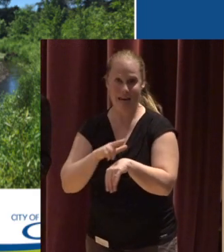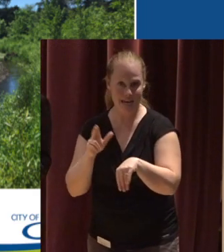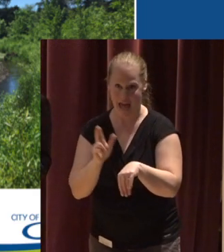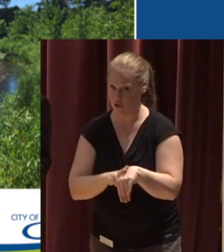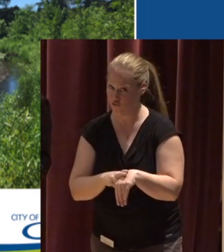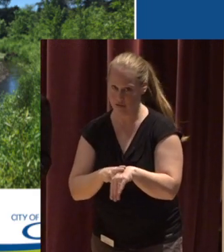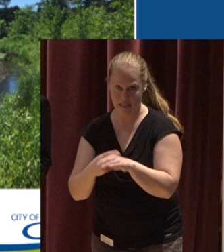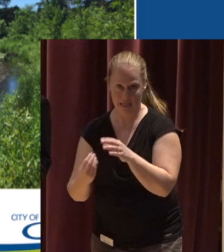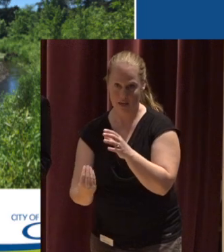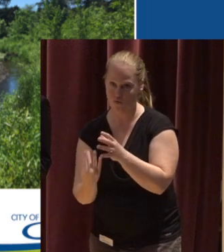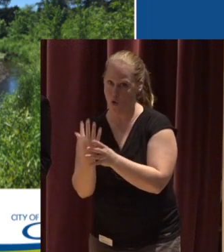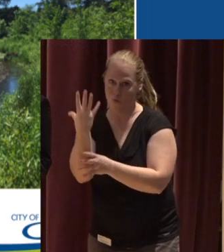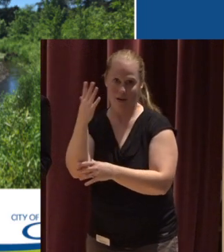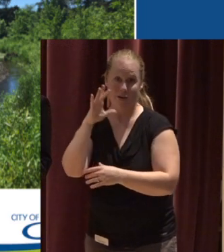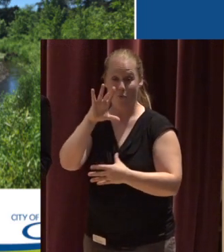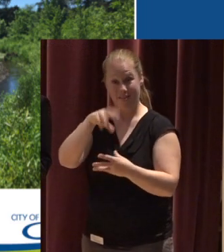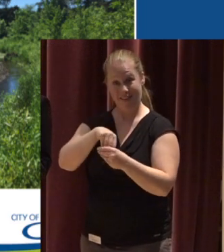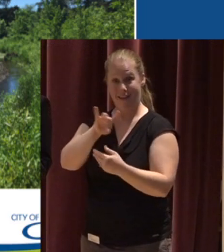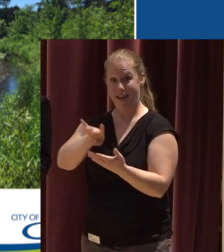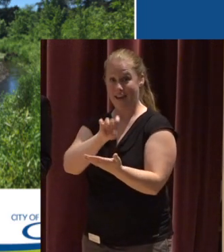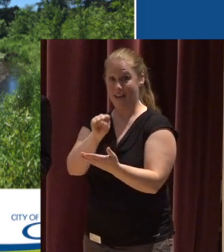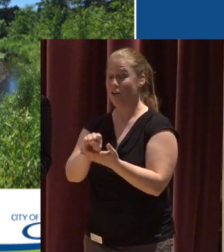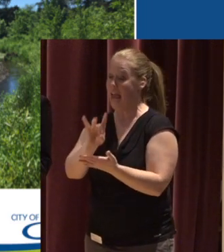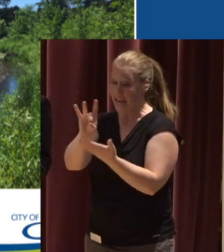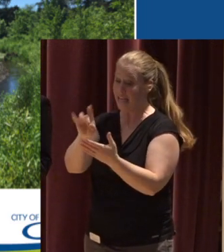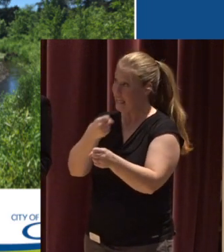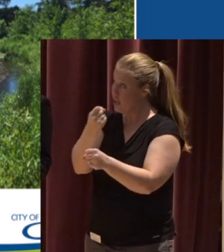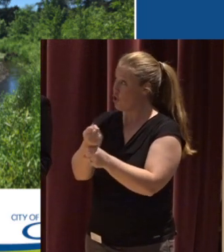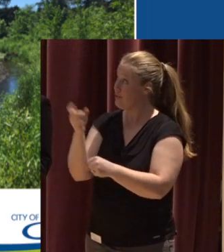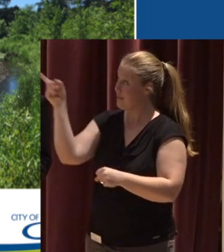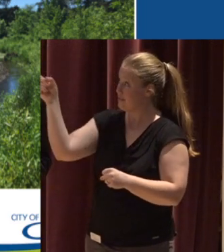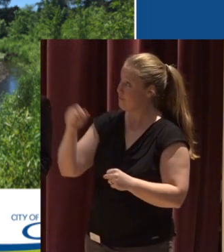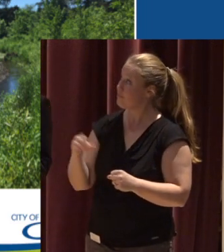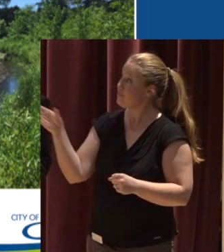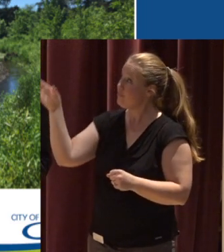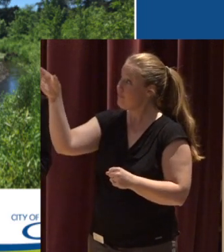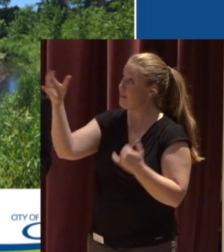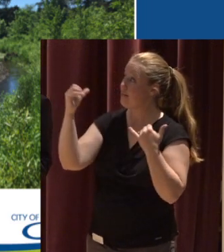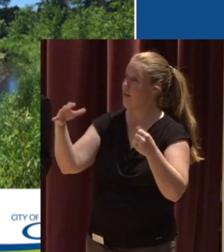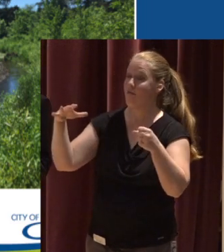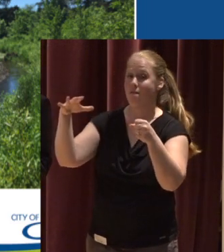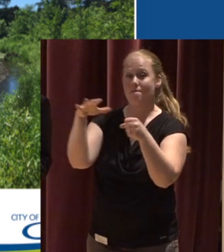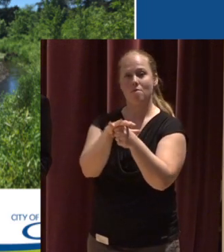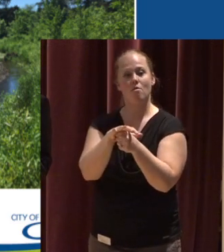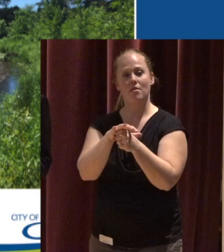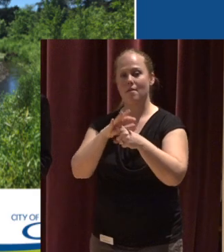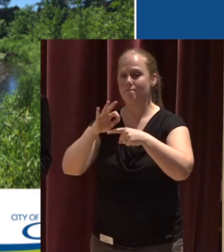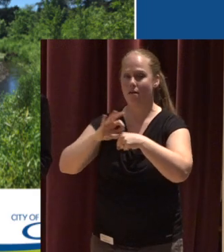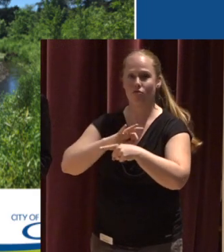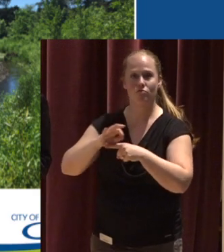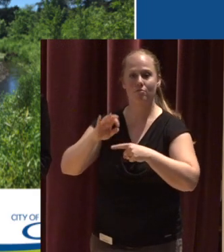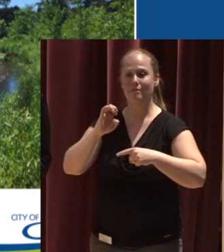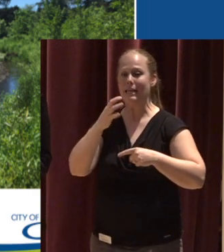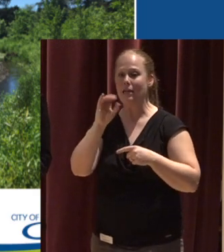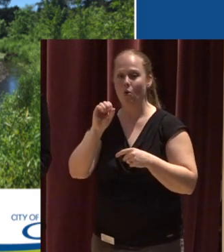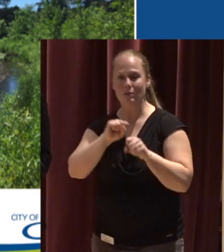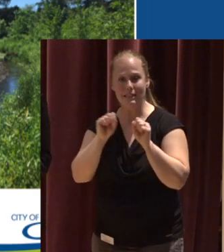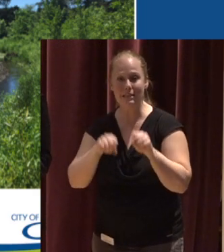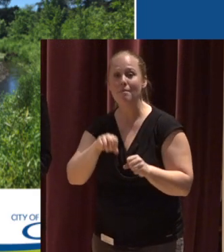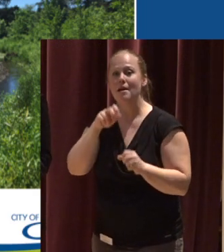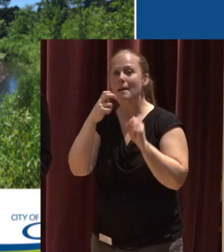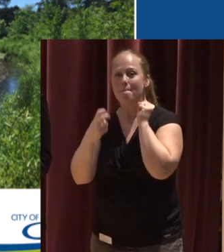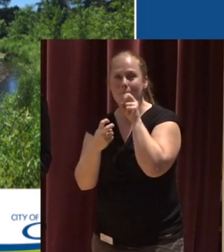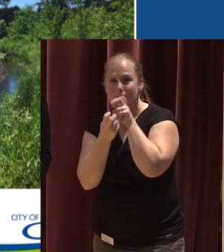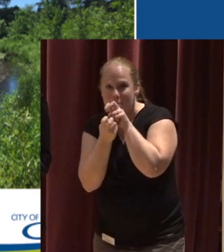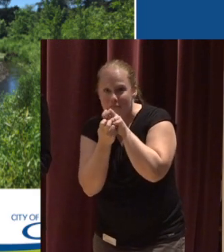occurring in eight years And we are now at the point Where this is a fully functional ecosystem And beavers are moving back into the landscape